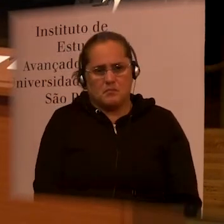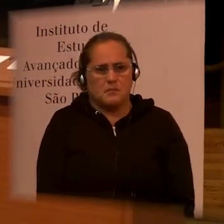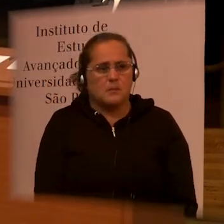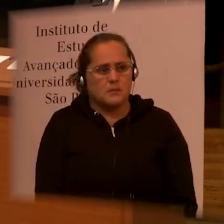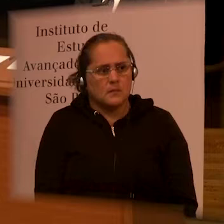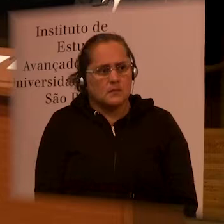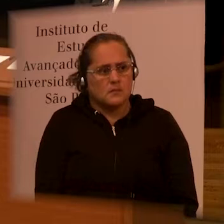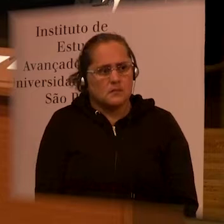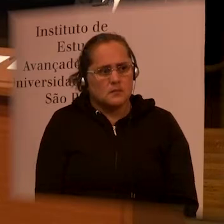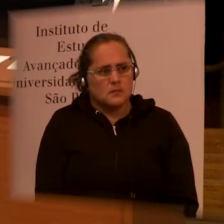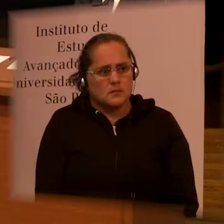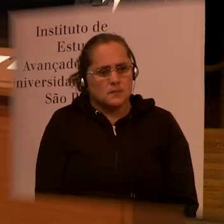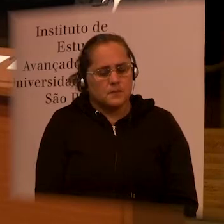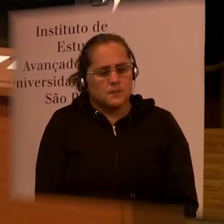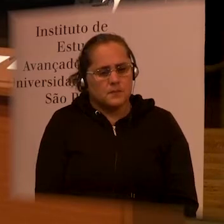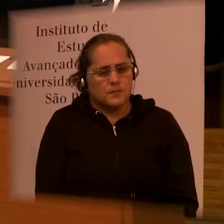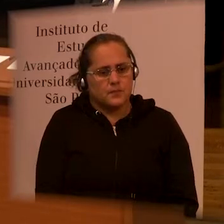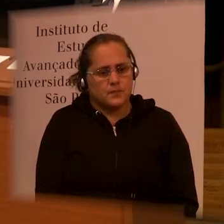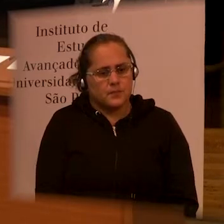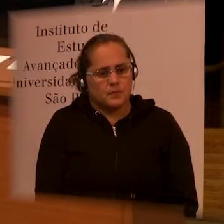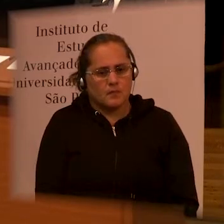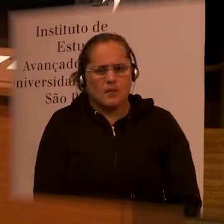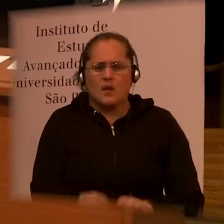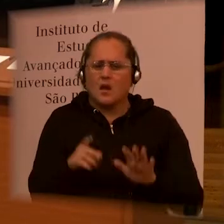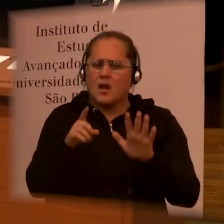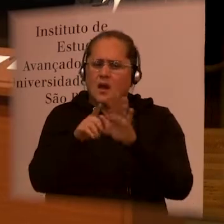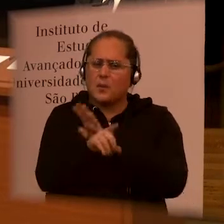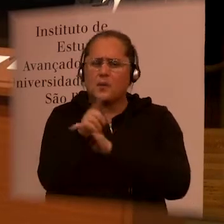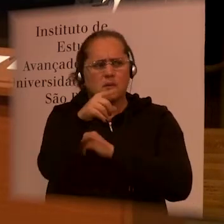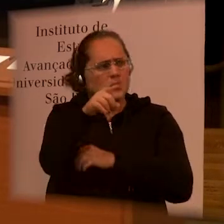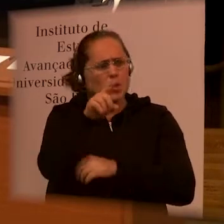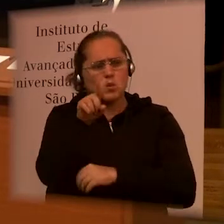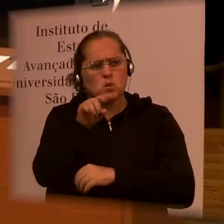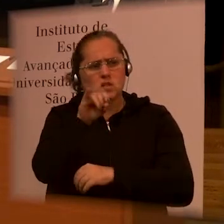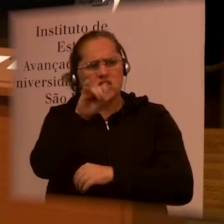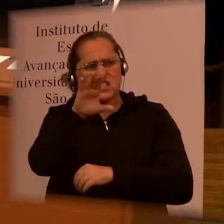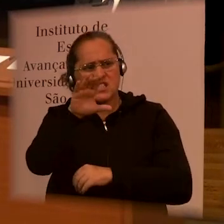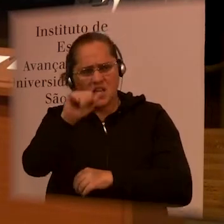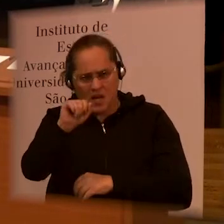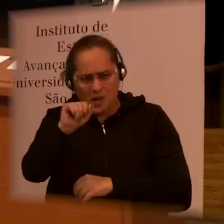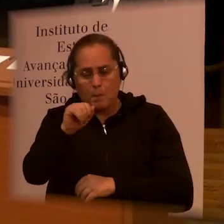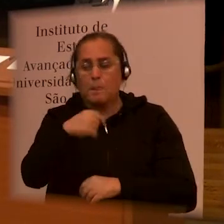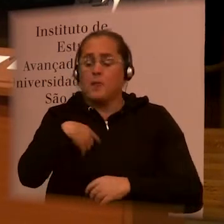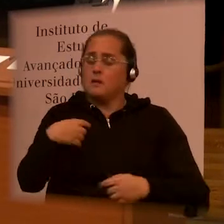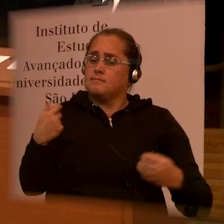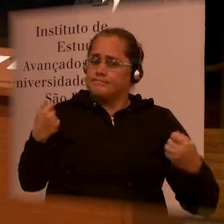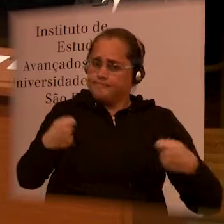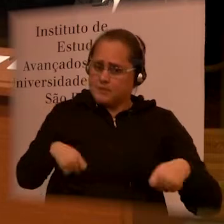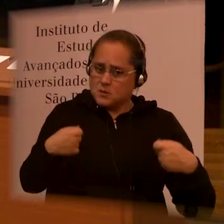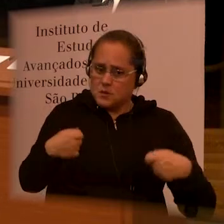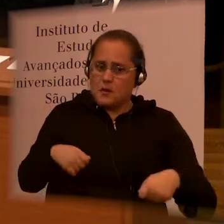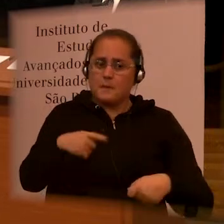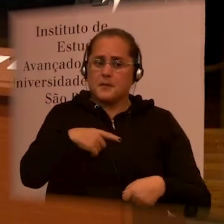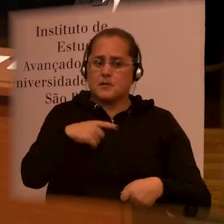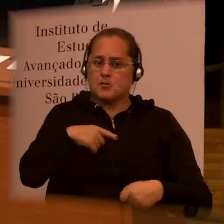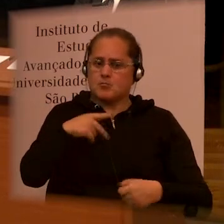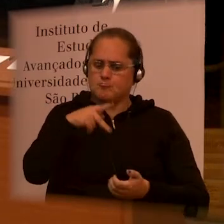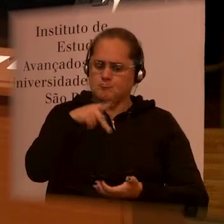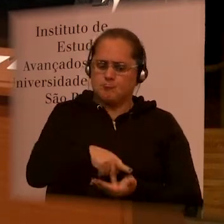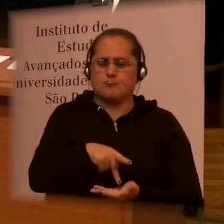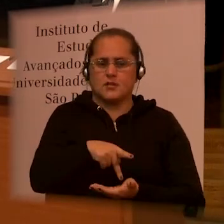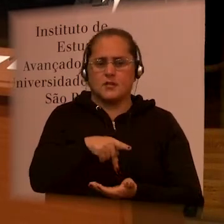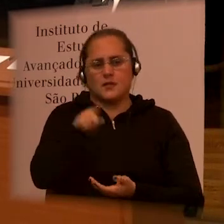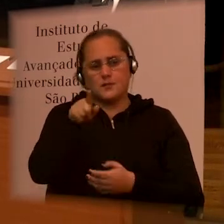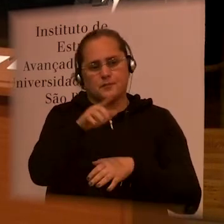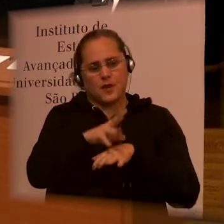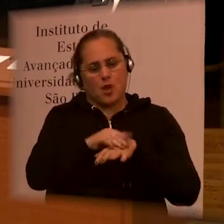And then finding the question about Zika. So we have to be a bit realistic about these children with Zika and what kinds of